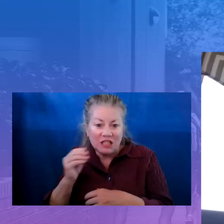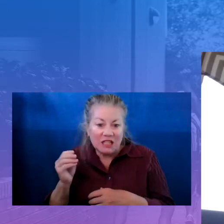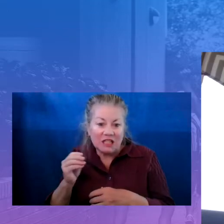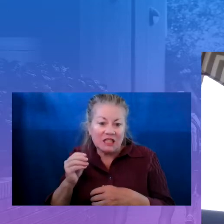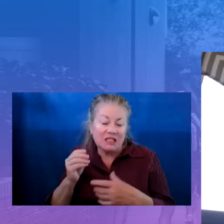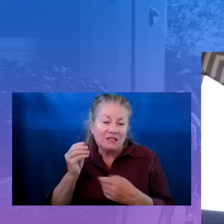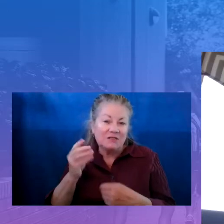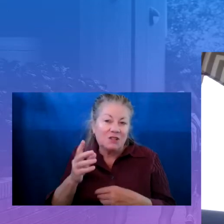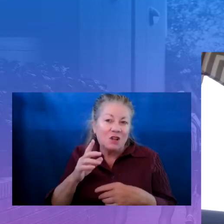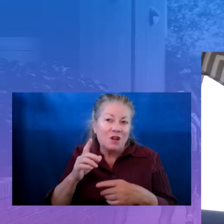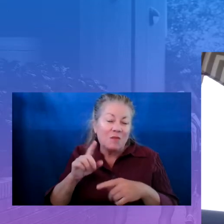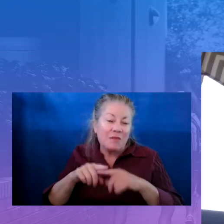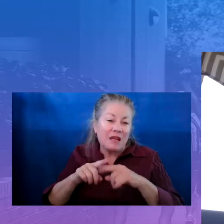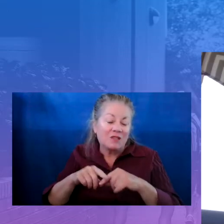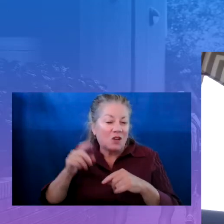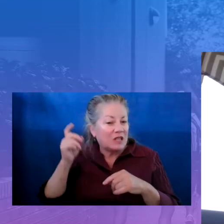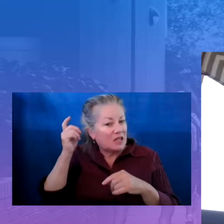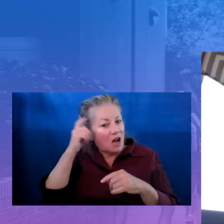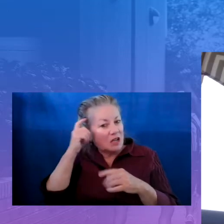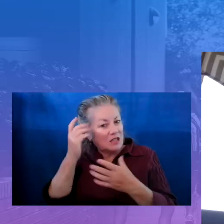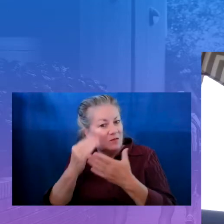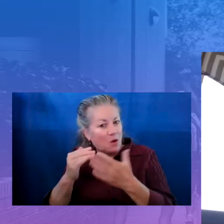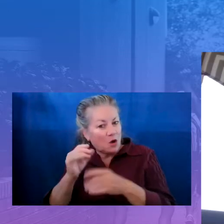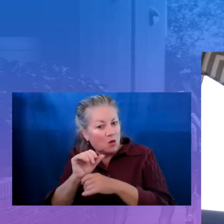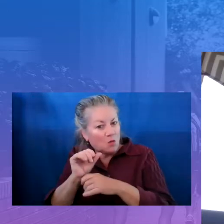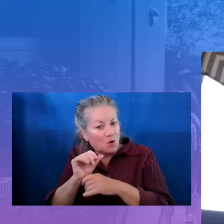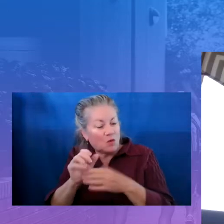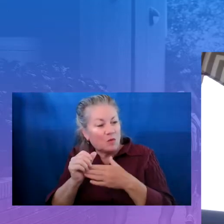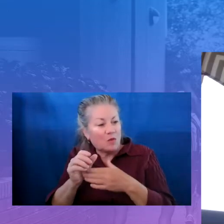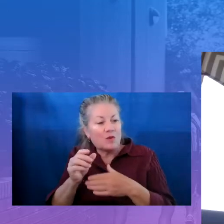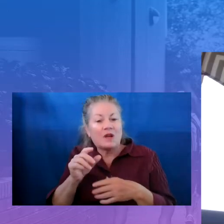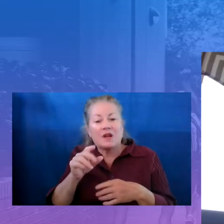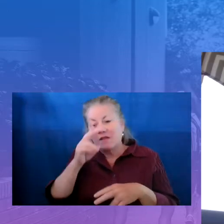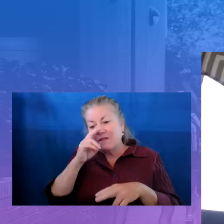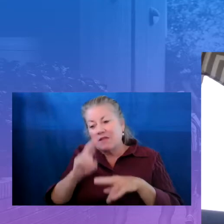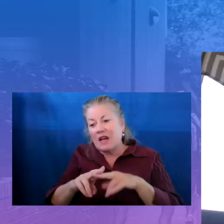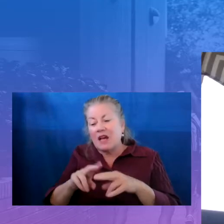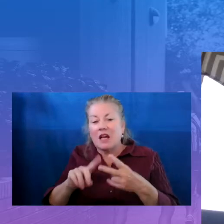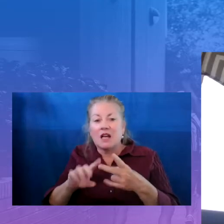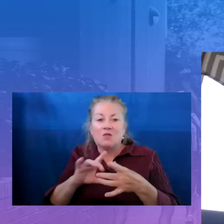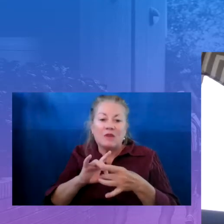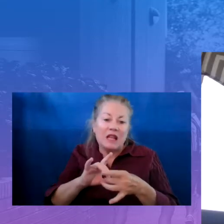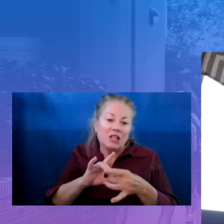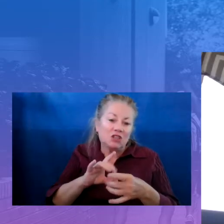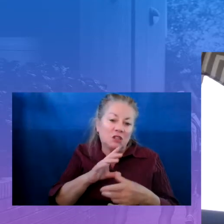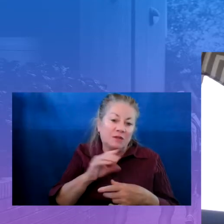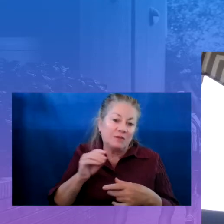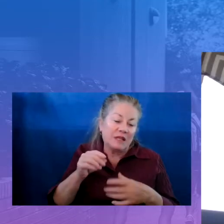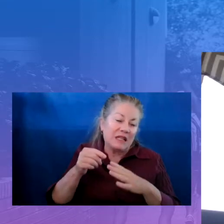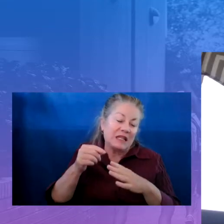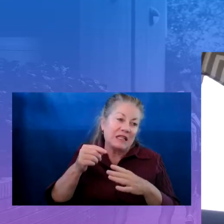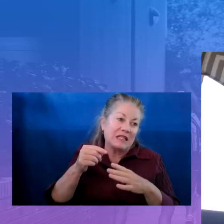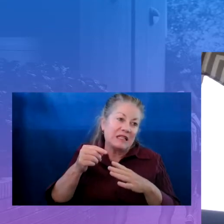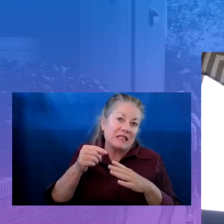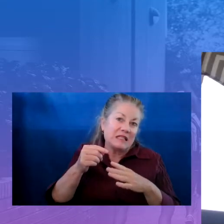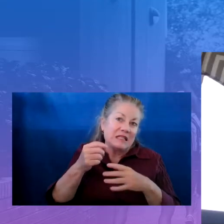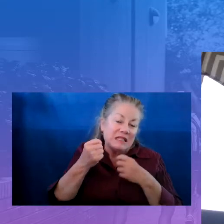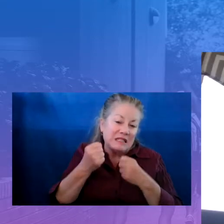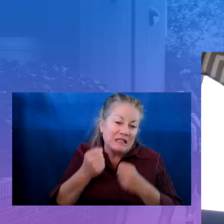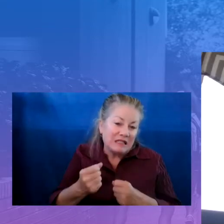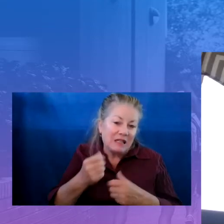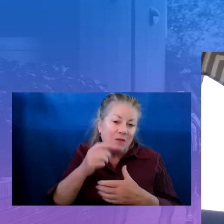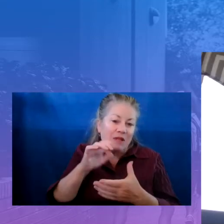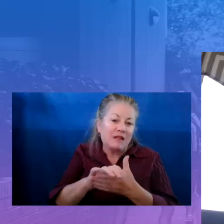that's important, we led with fun, we led with relationships and a deep belief that if you're not tending to the social and emotional